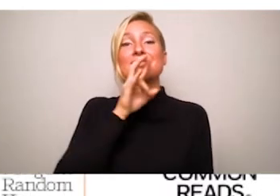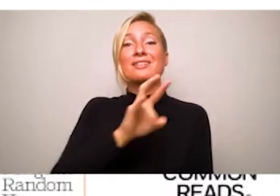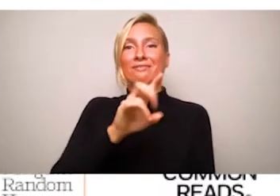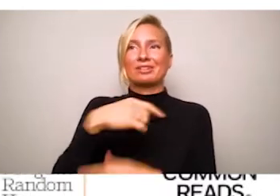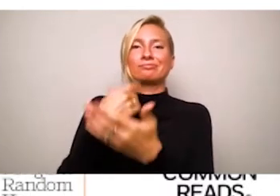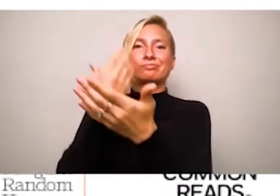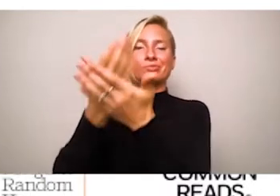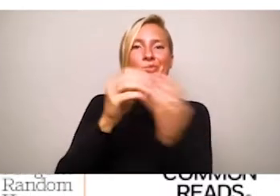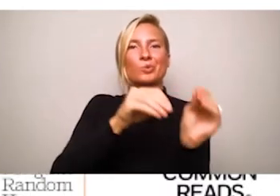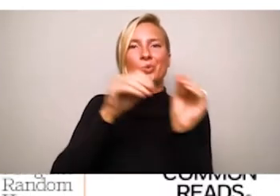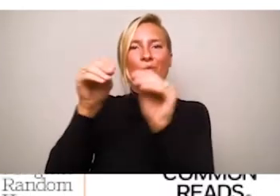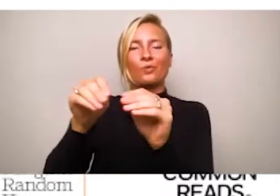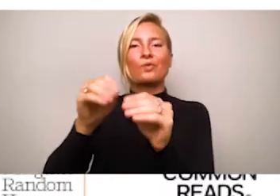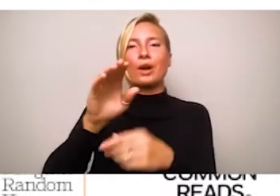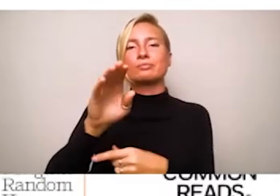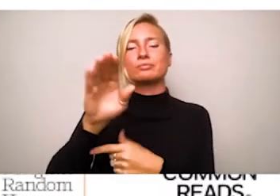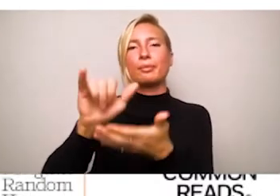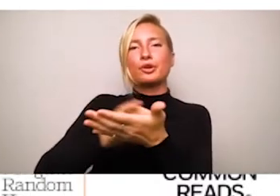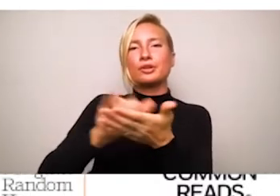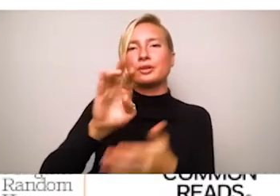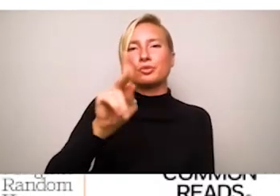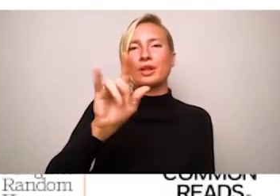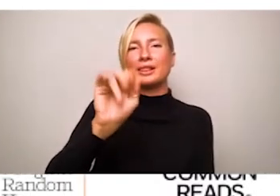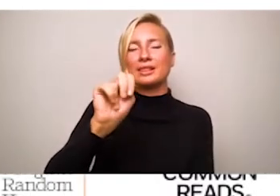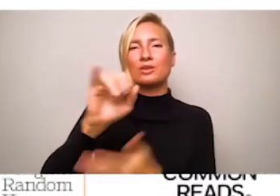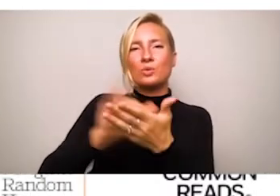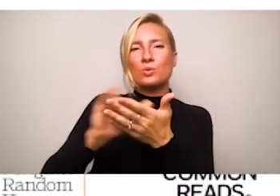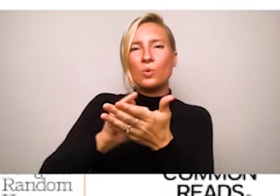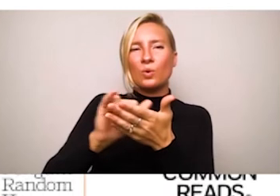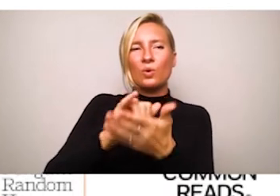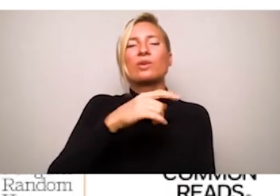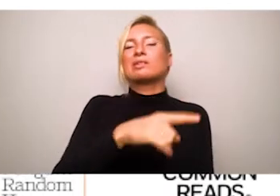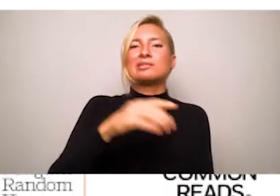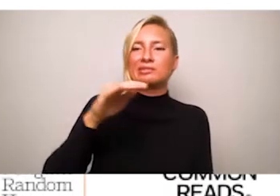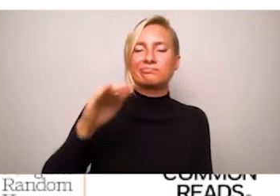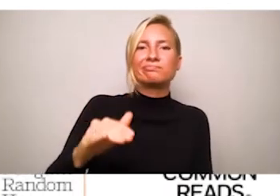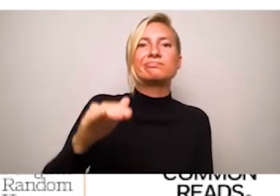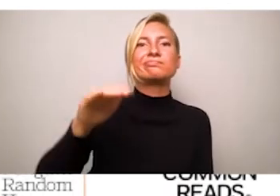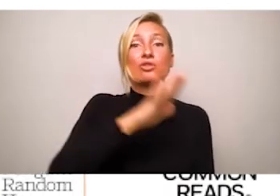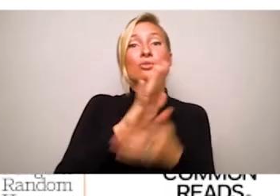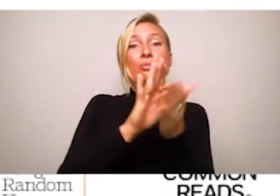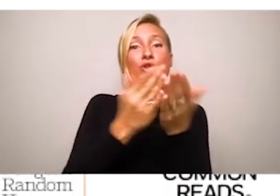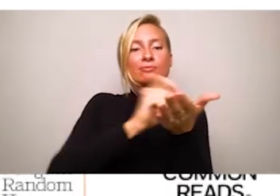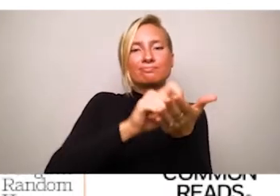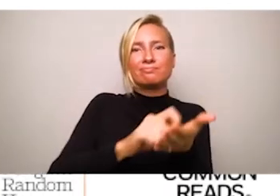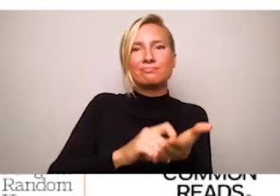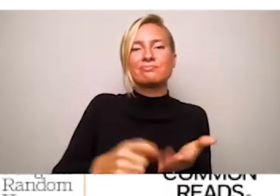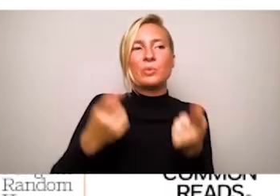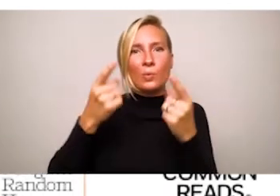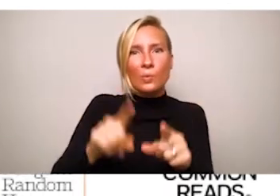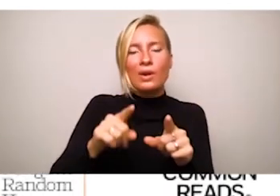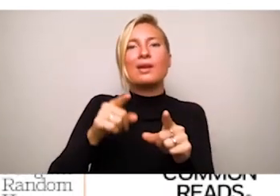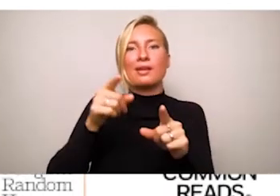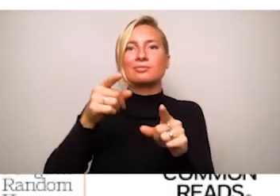five years thereafter, the three lived in the shadows of undocumented life in New York City. Tianjuli's first book, Beautiful Country,